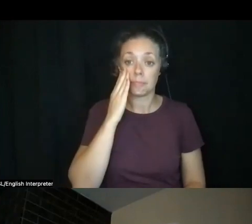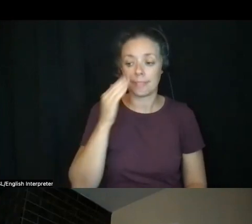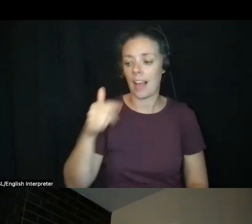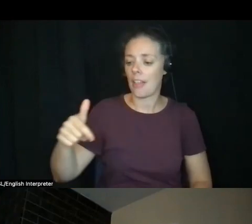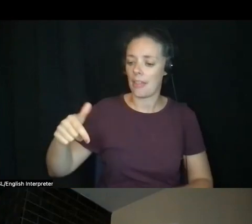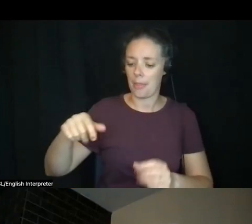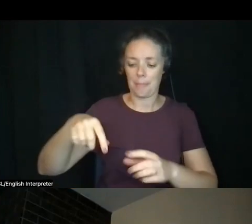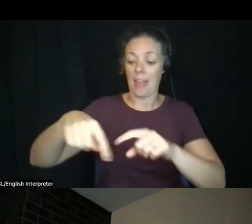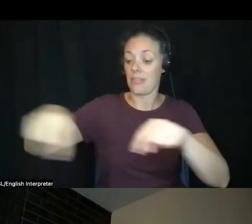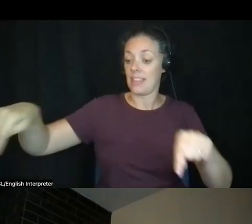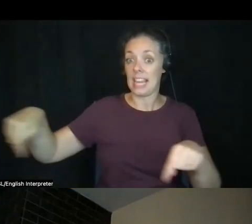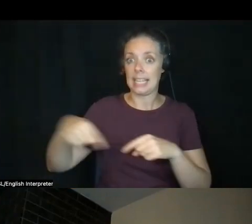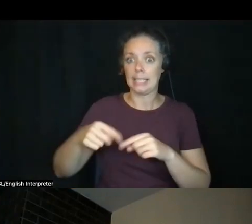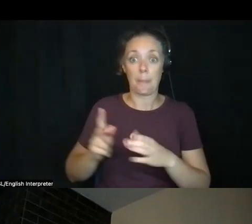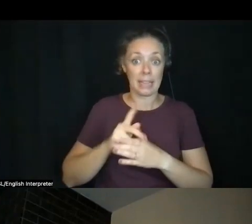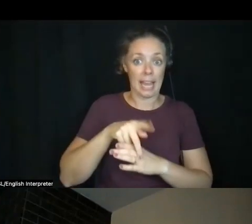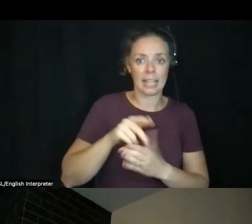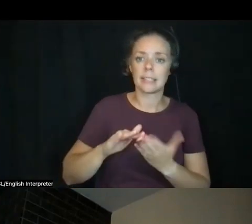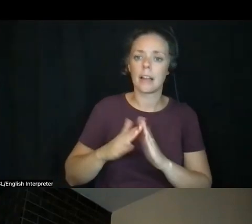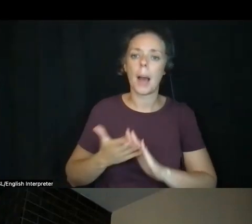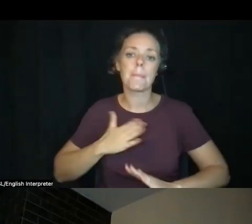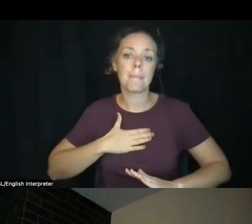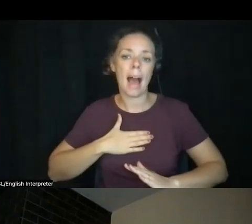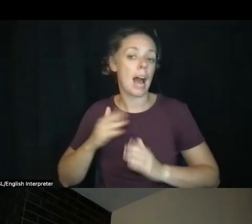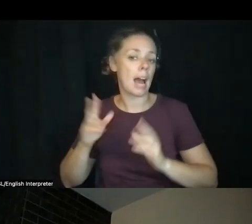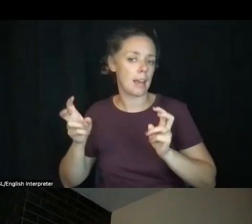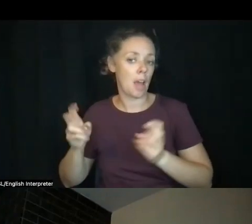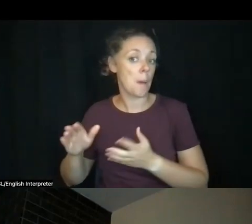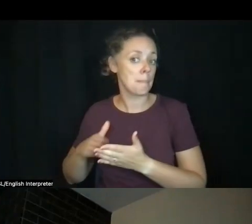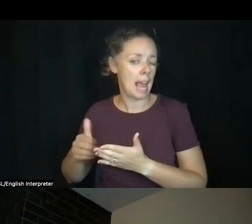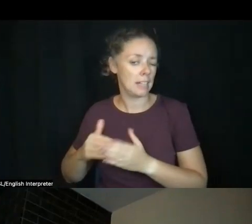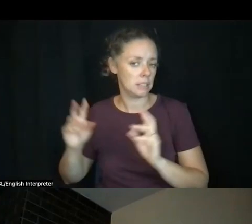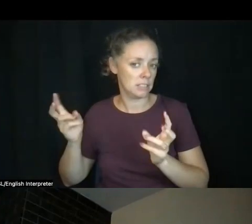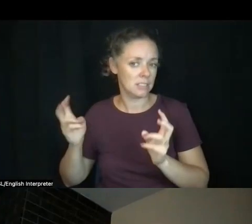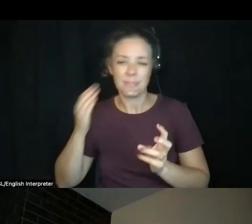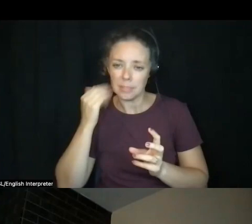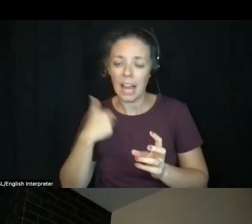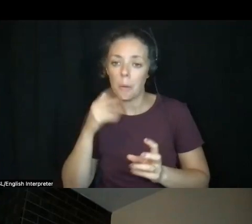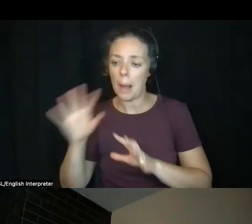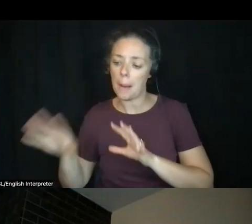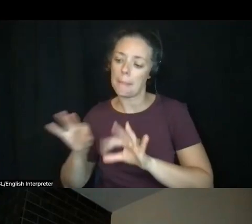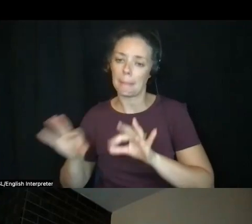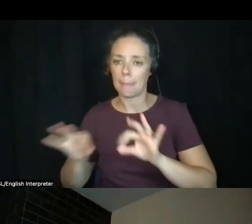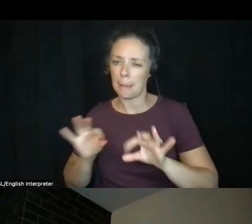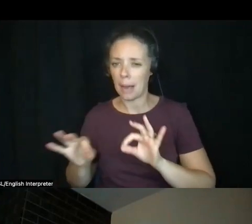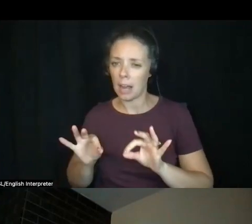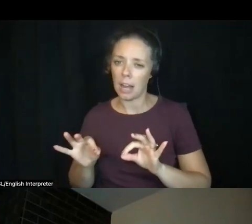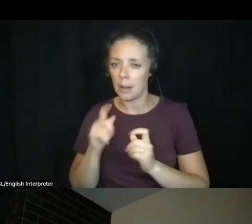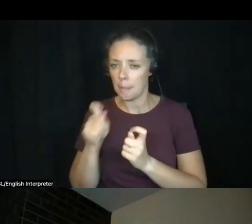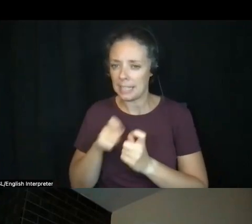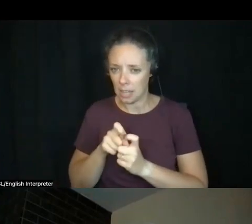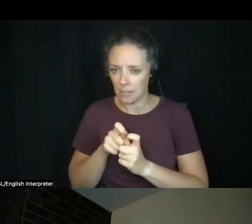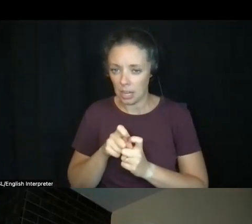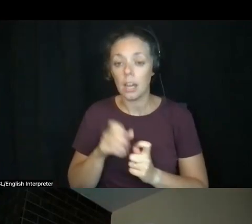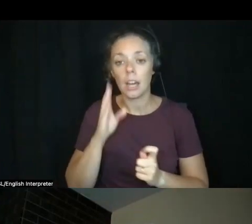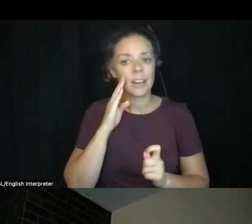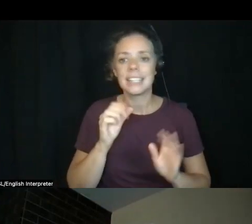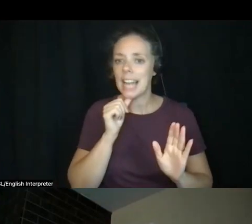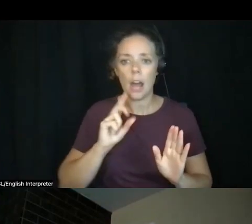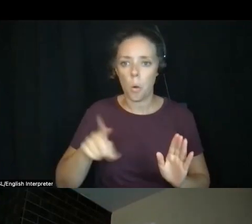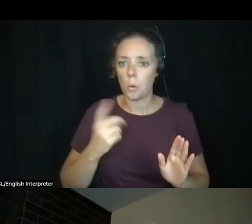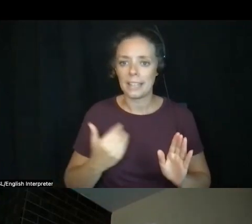on the side where I'm picking and choosing certain things. And so not to just have a plant print,